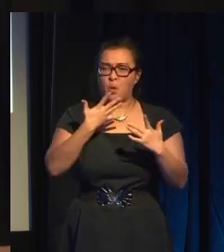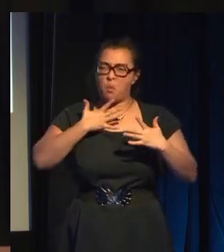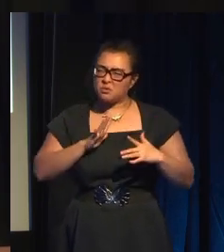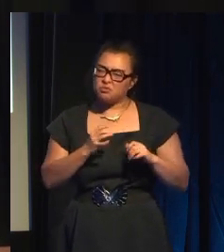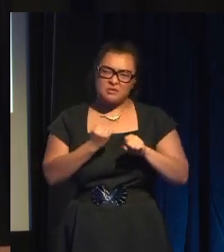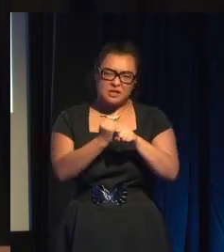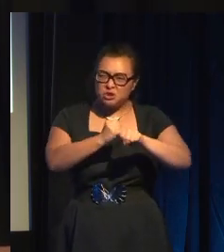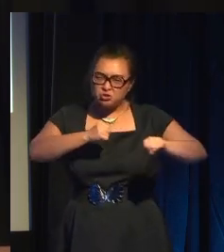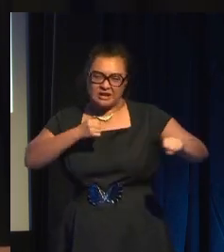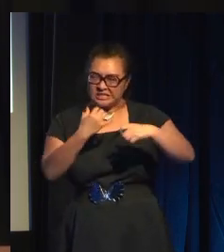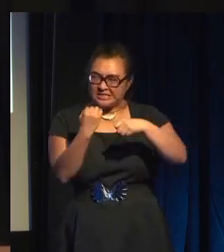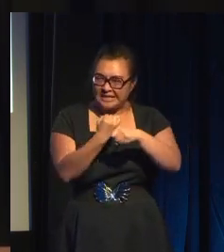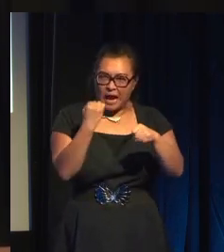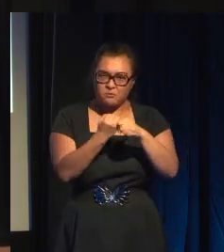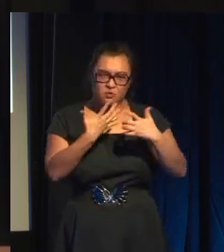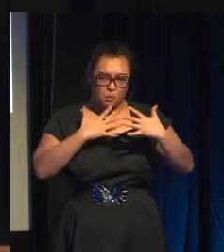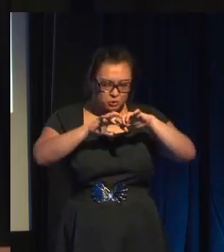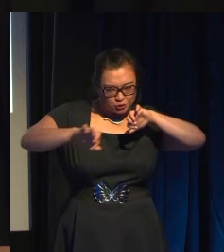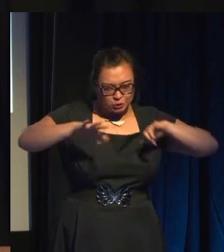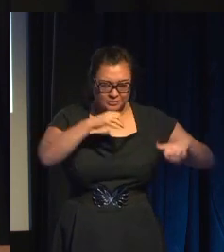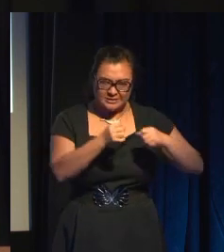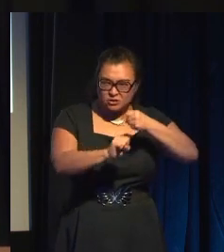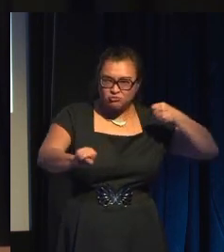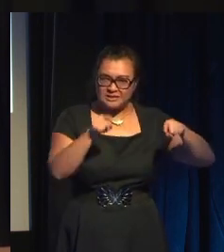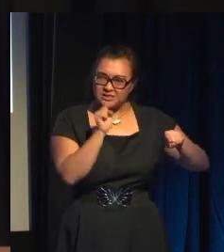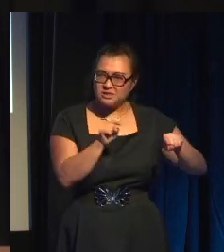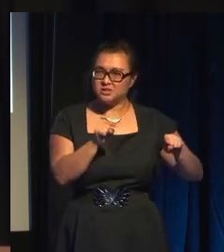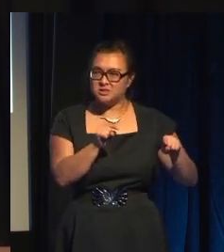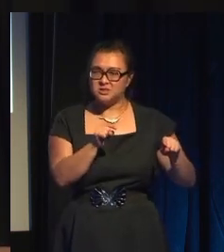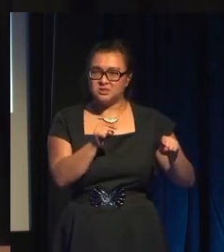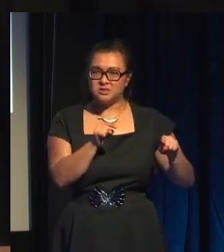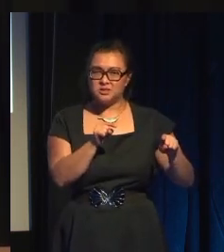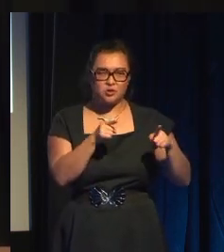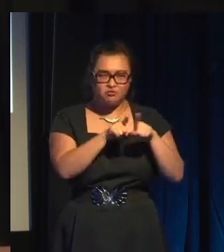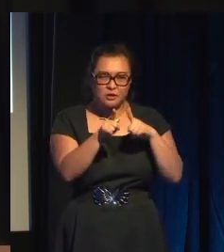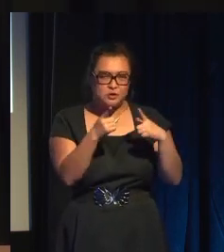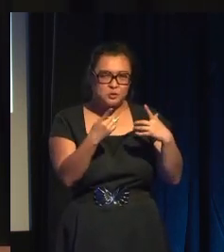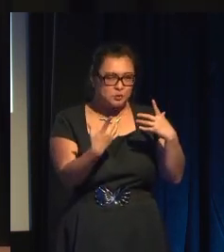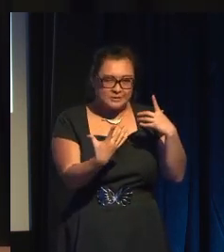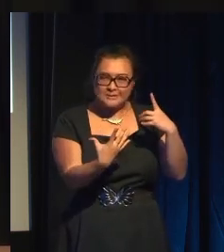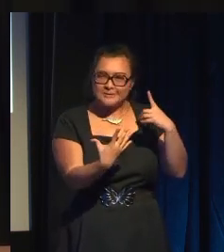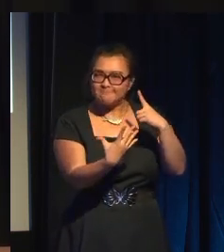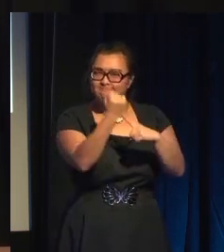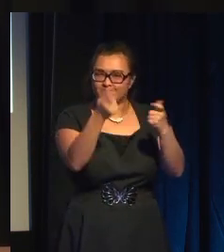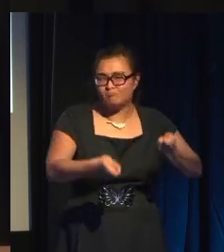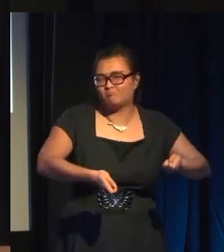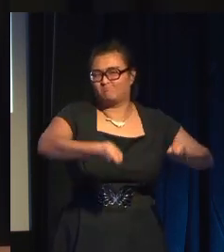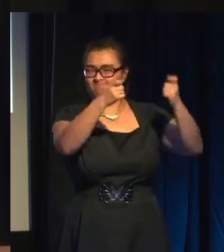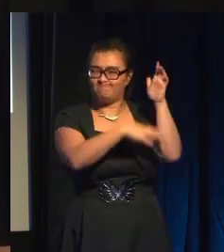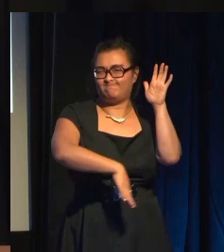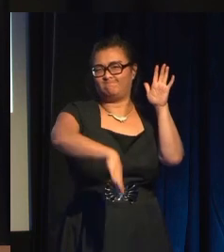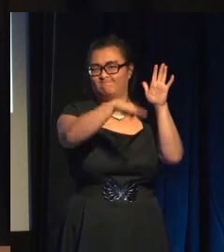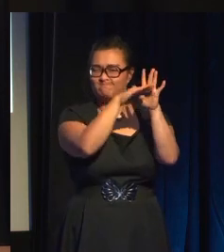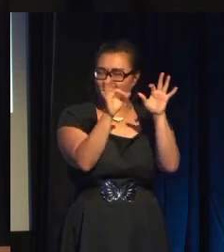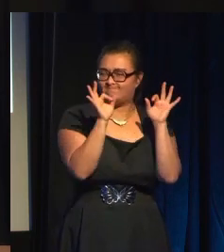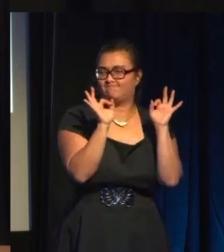really sort of try and achieve great heights and maturity and make games for adult